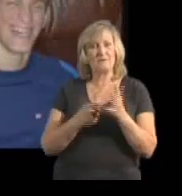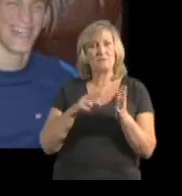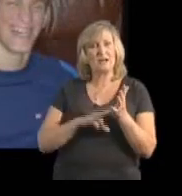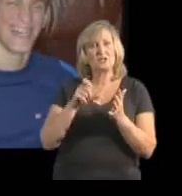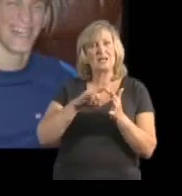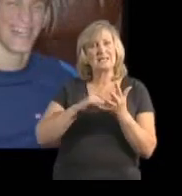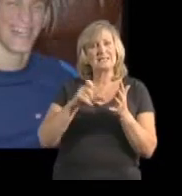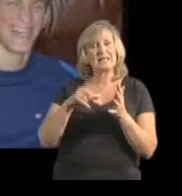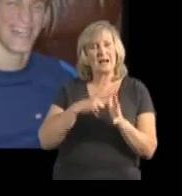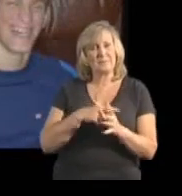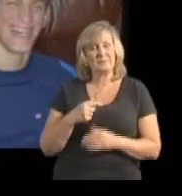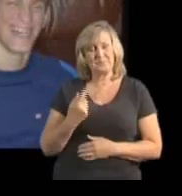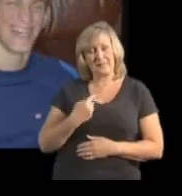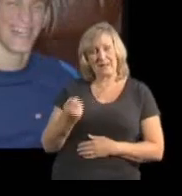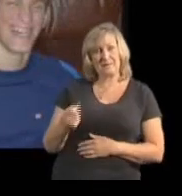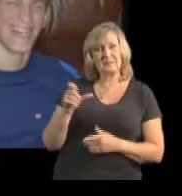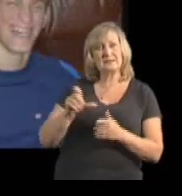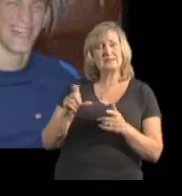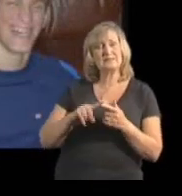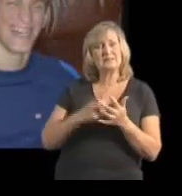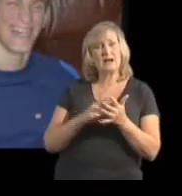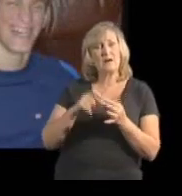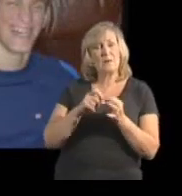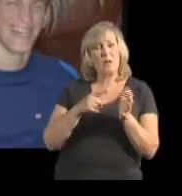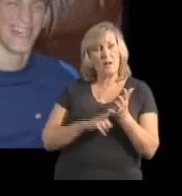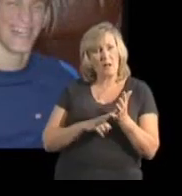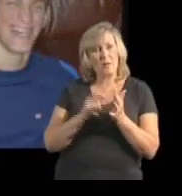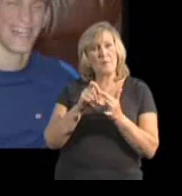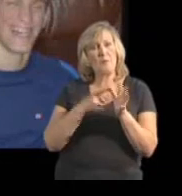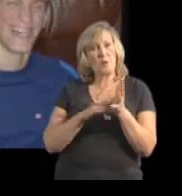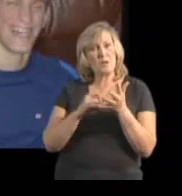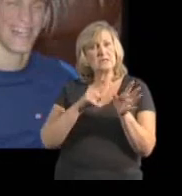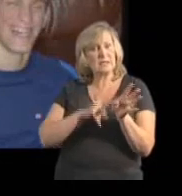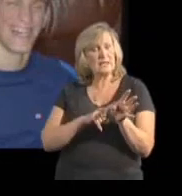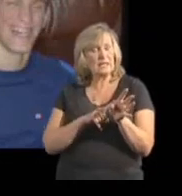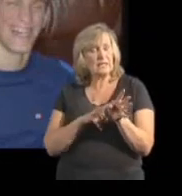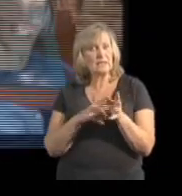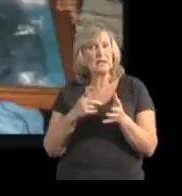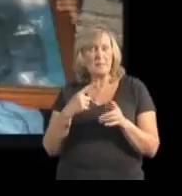I have some purposes and also be any problem.